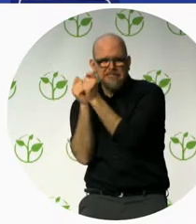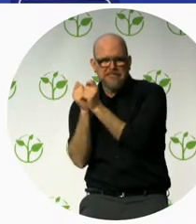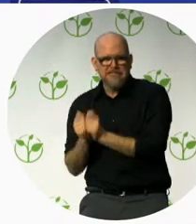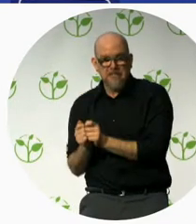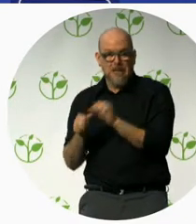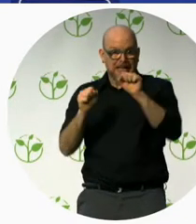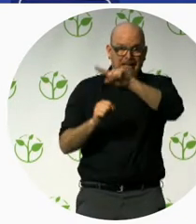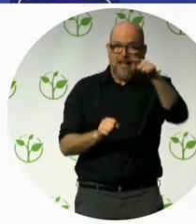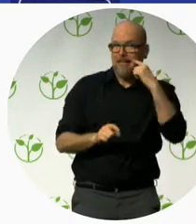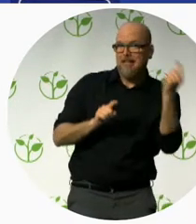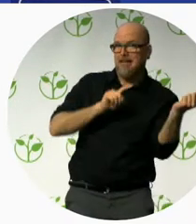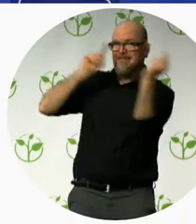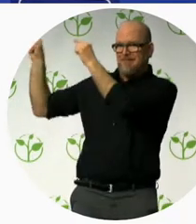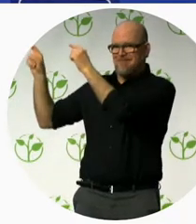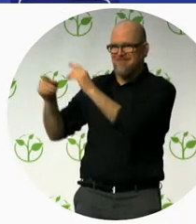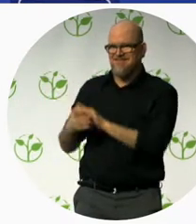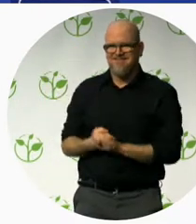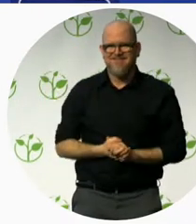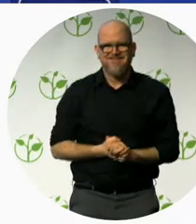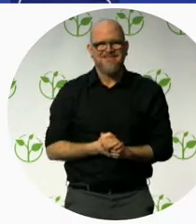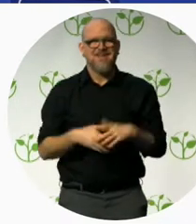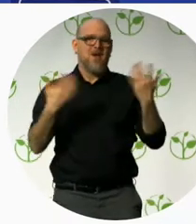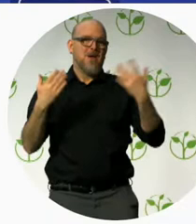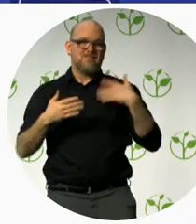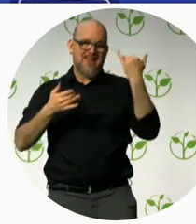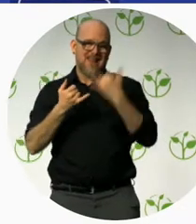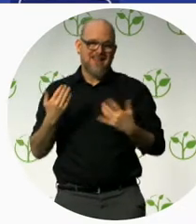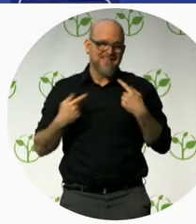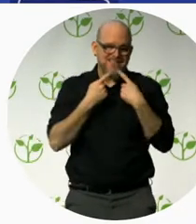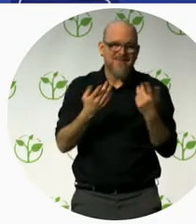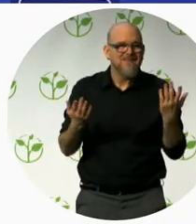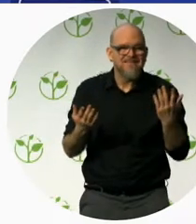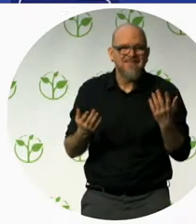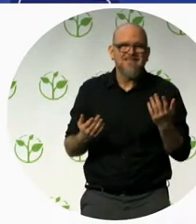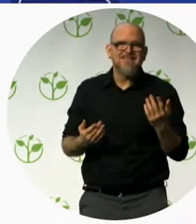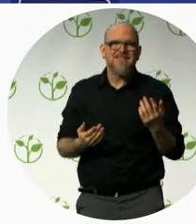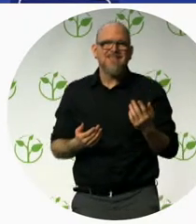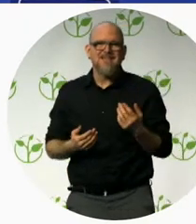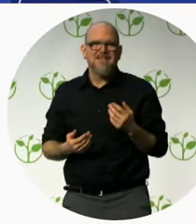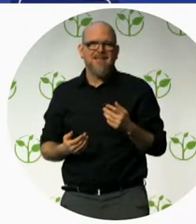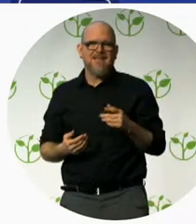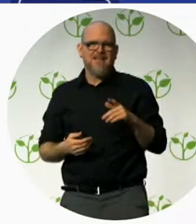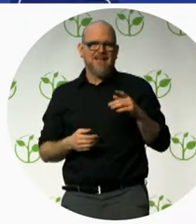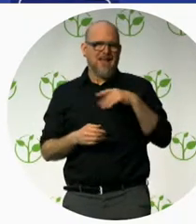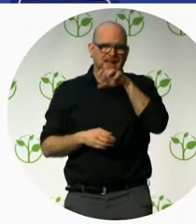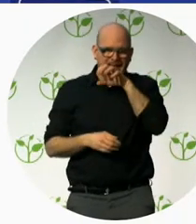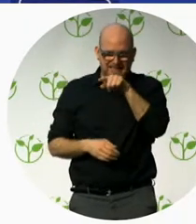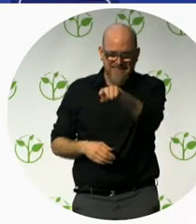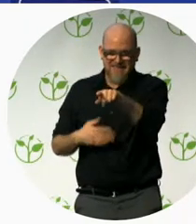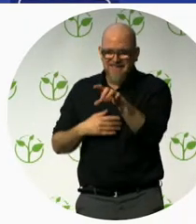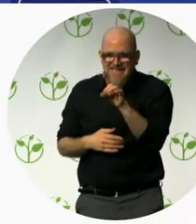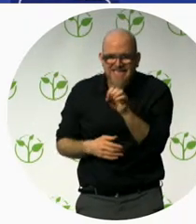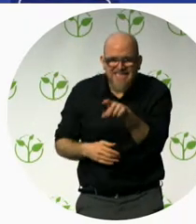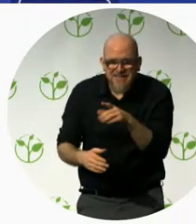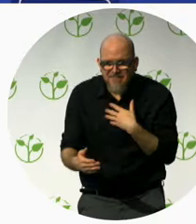last one is, yes, I was always speaking about Dixie. Dixie is my service dog. So she jump